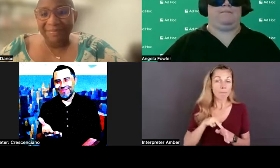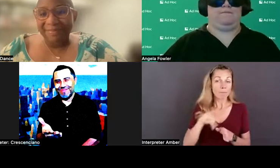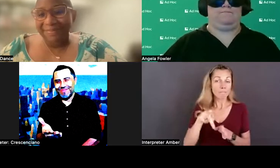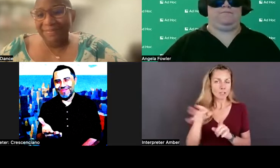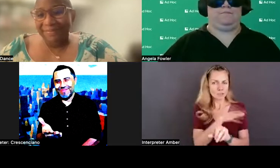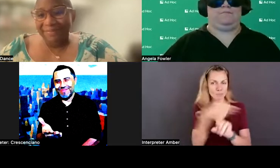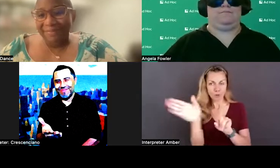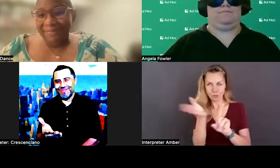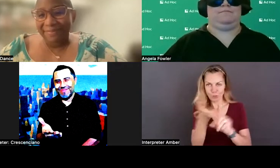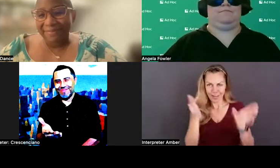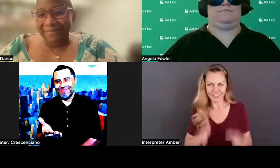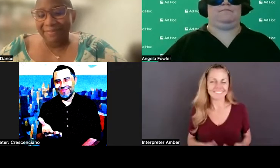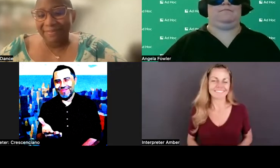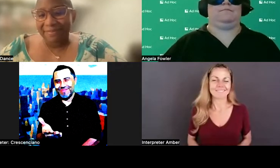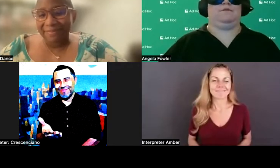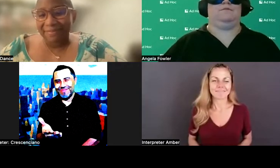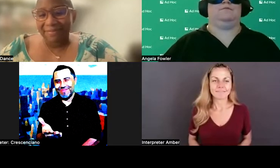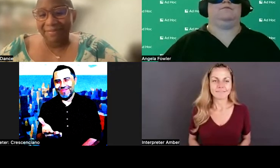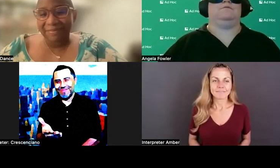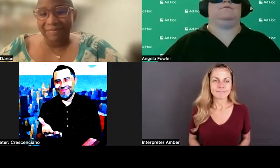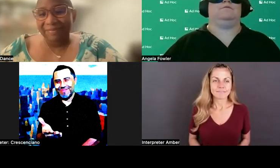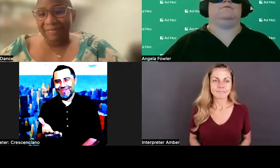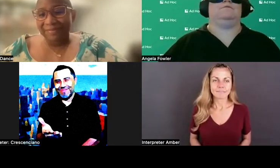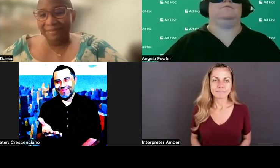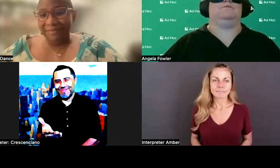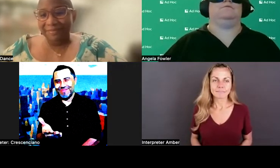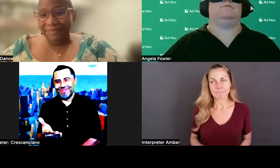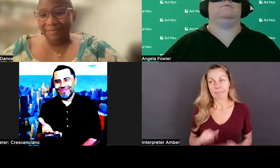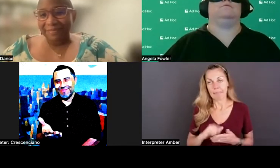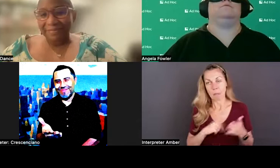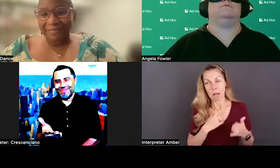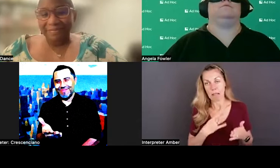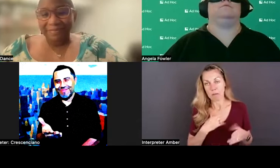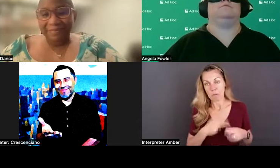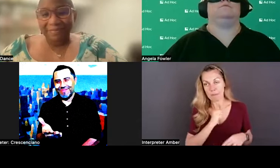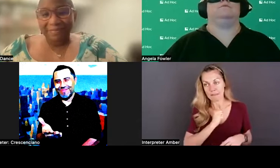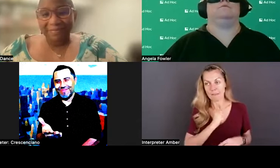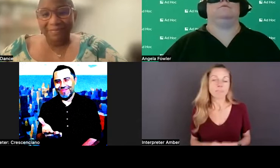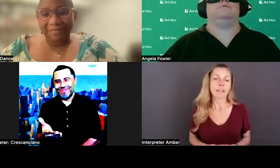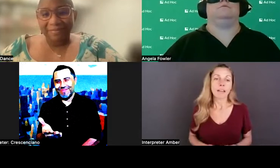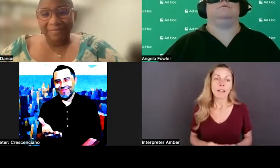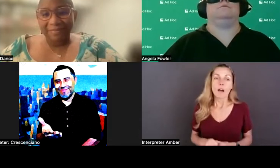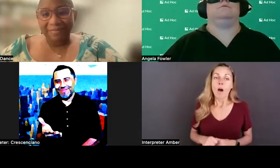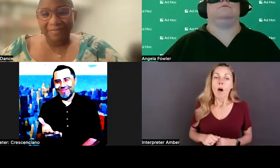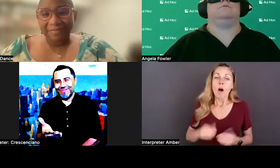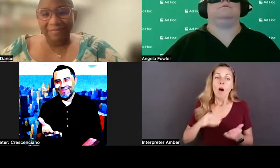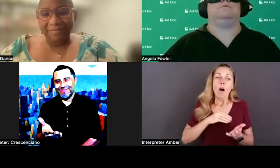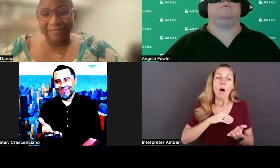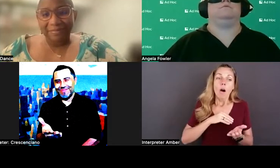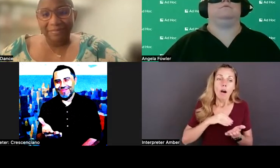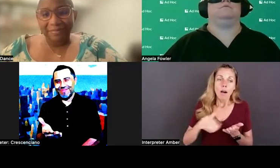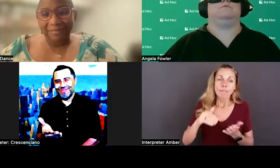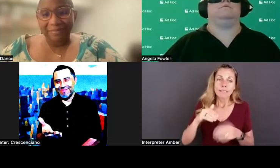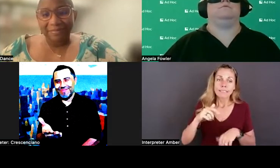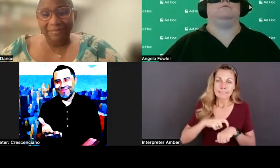call myself. And I am joined, oftentimes, although he's currently taking a nap, by my